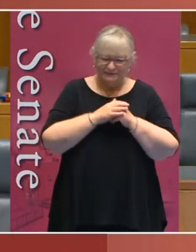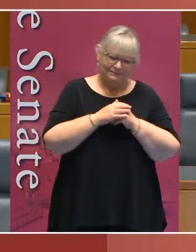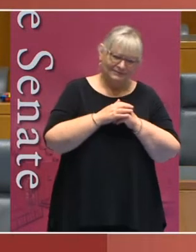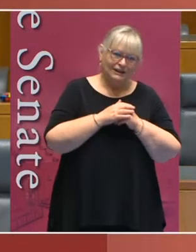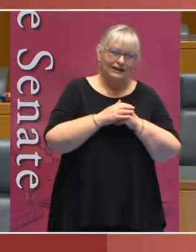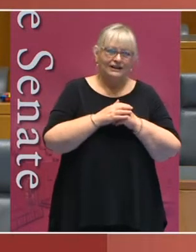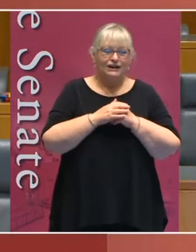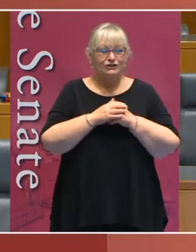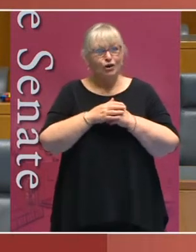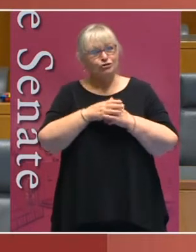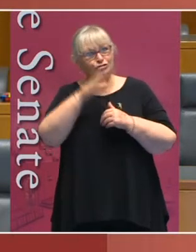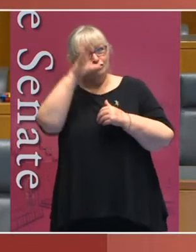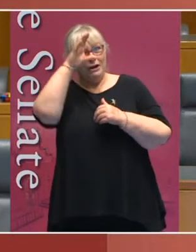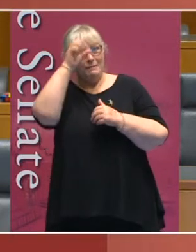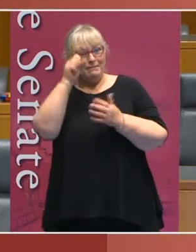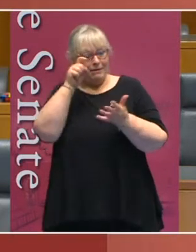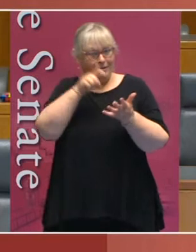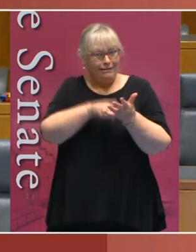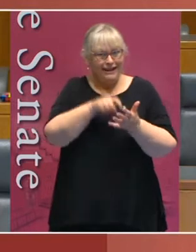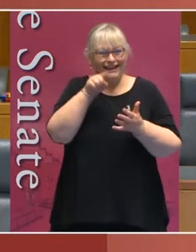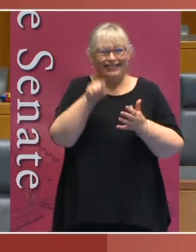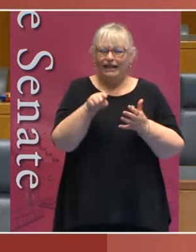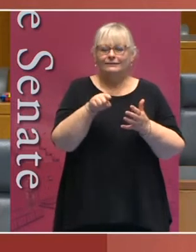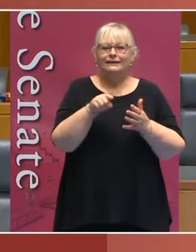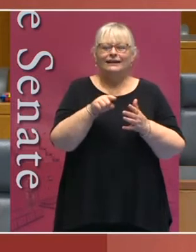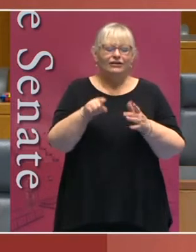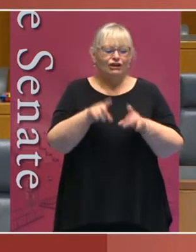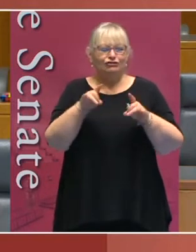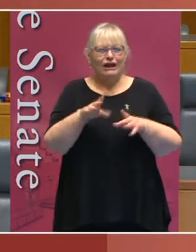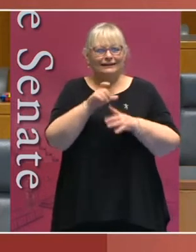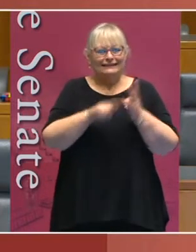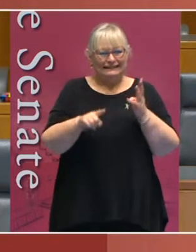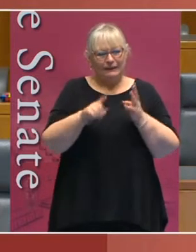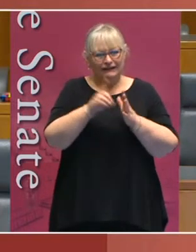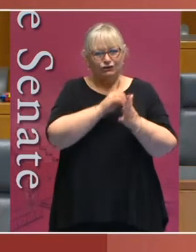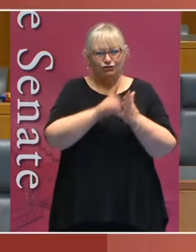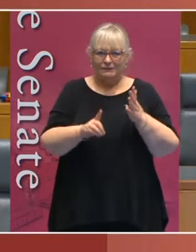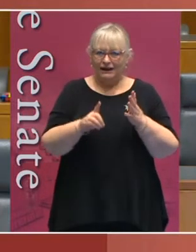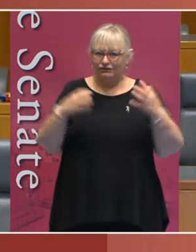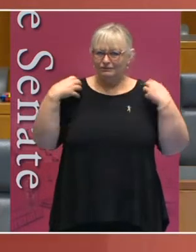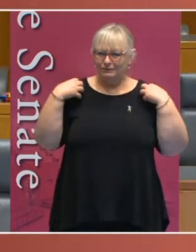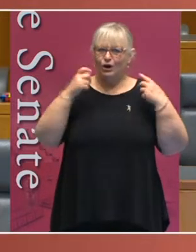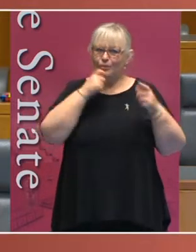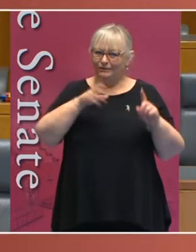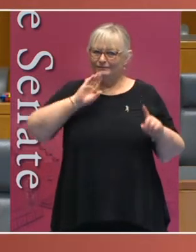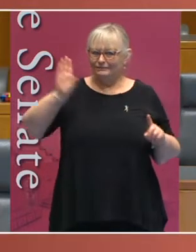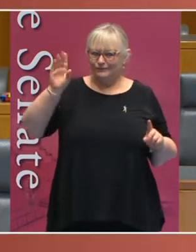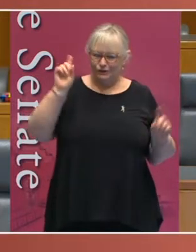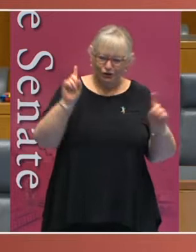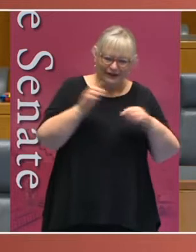To mark this occasion, Australia's Disability Discrimination Commissioner, Dr Ben Gauntlet, will present today's lecture,